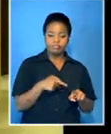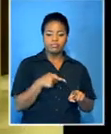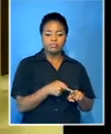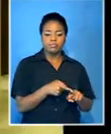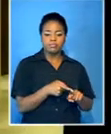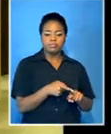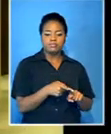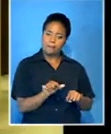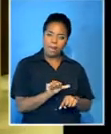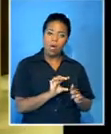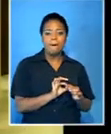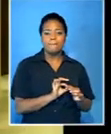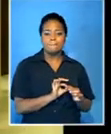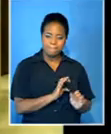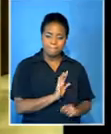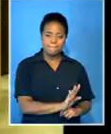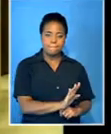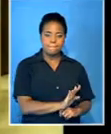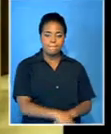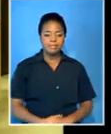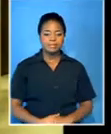Boulirani Philippe, S.A.B. Seniors, Cape Town.